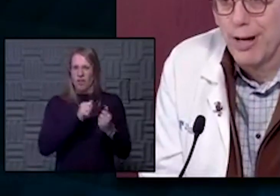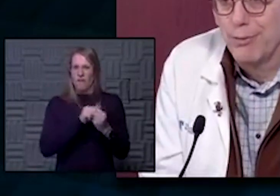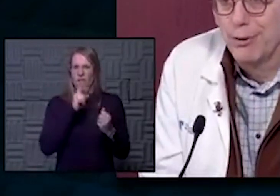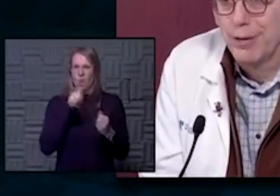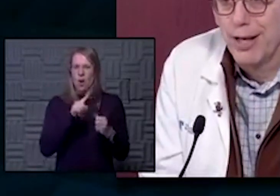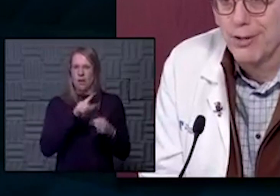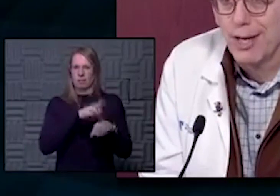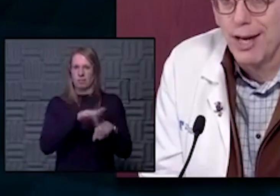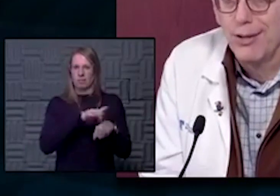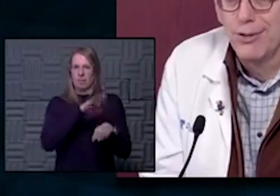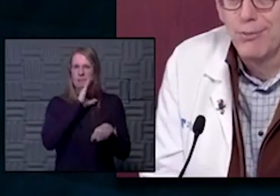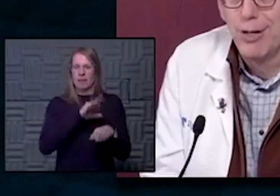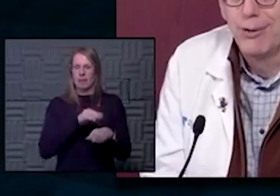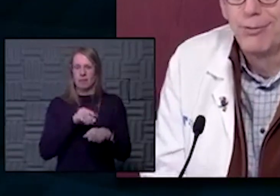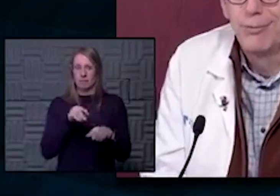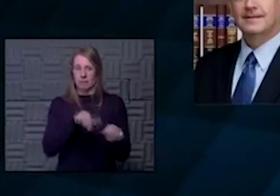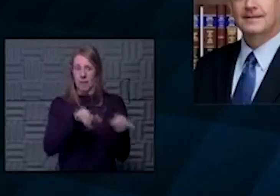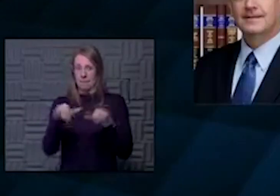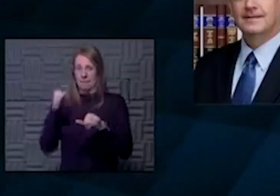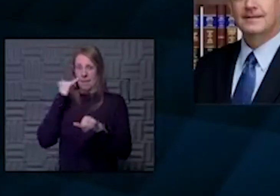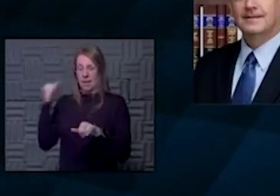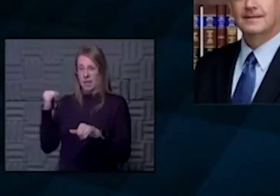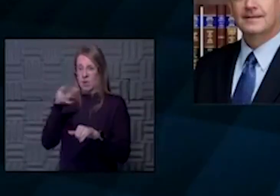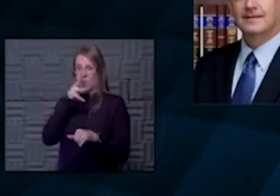same story out in rural Kansas counties as well.